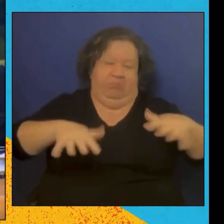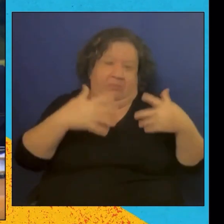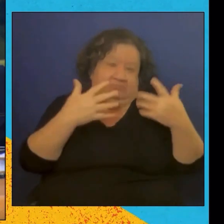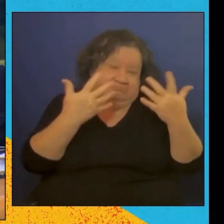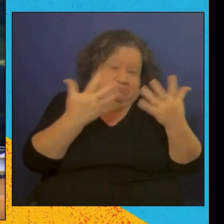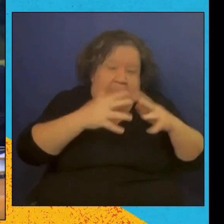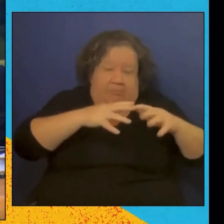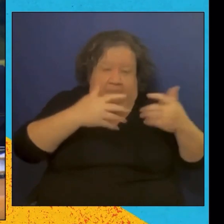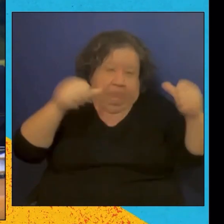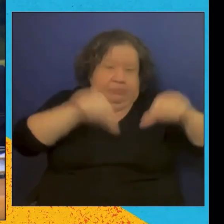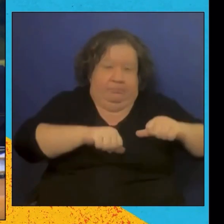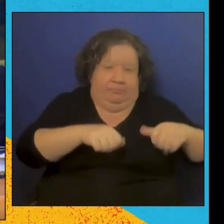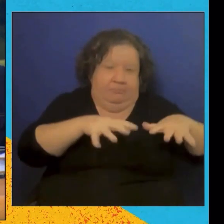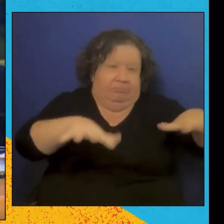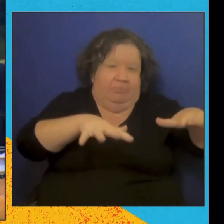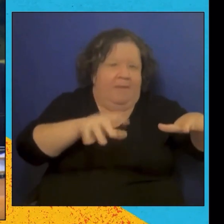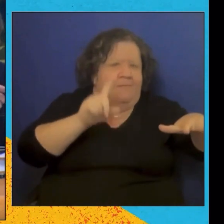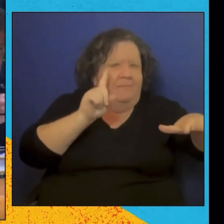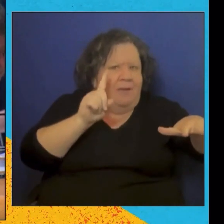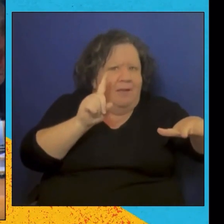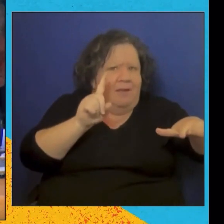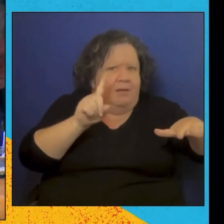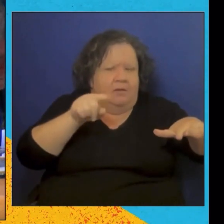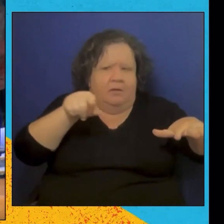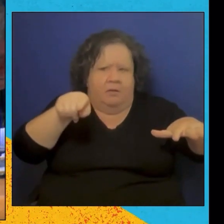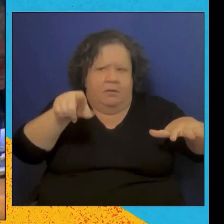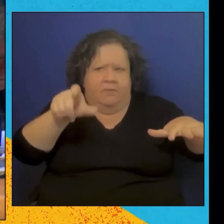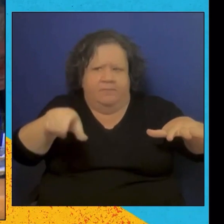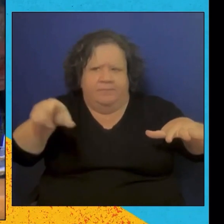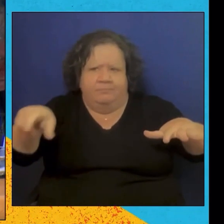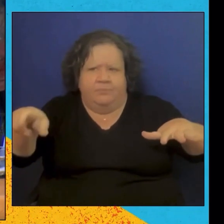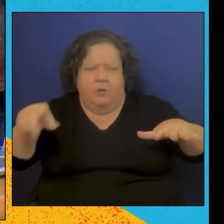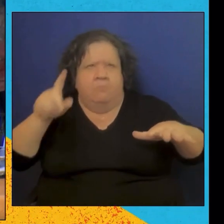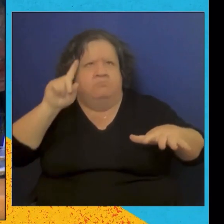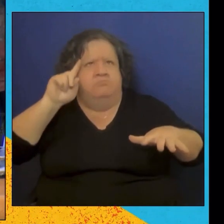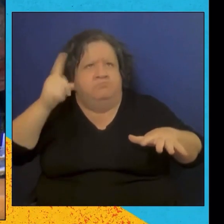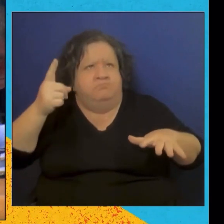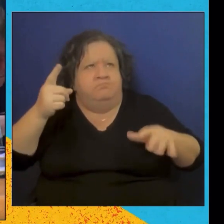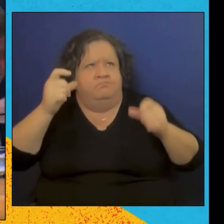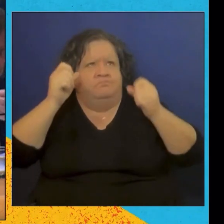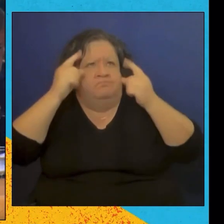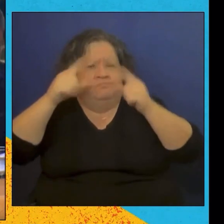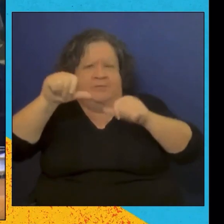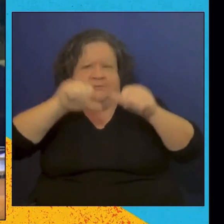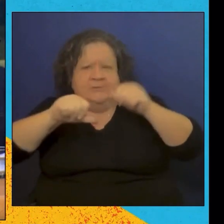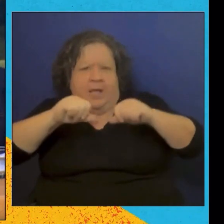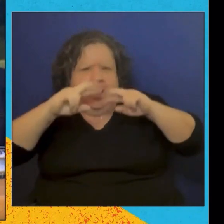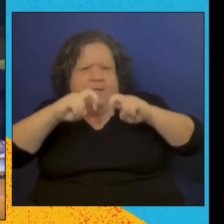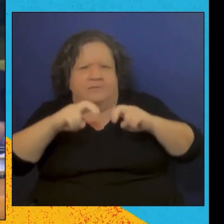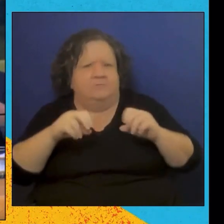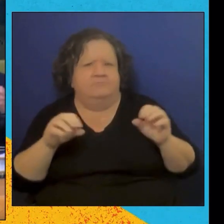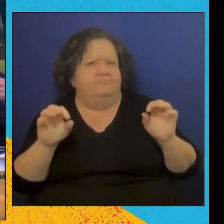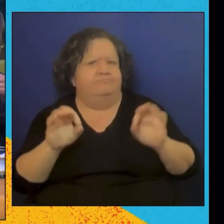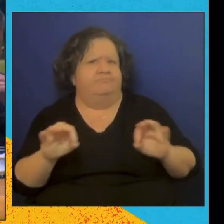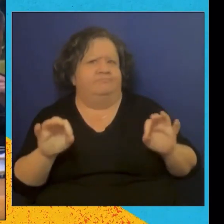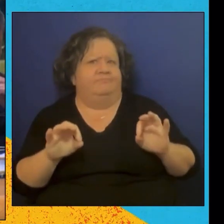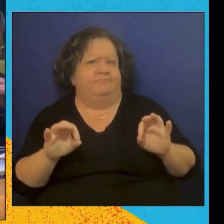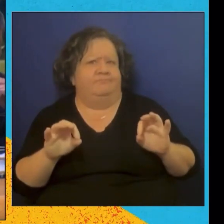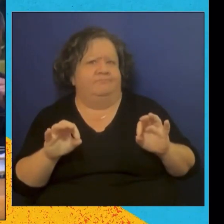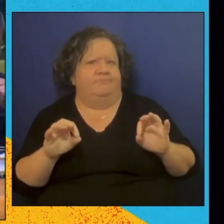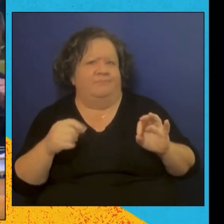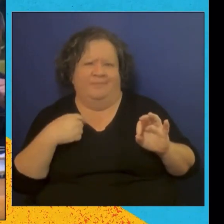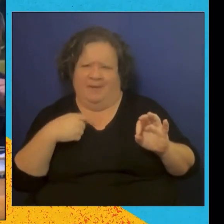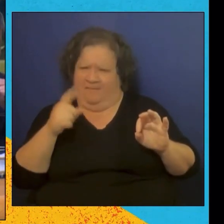to prevent not only natural disasters, but also problems caused by human-made decisions, namely the climate